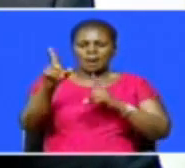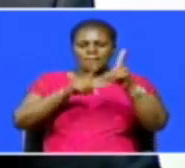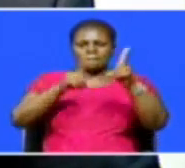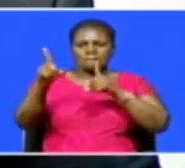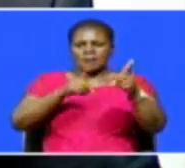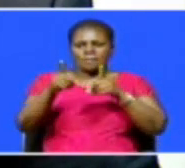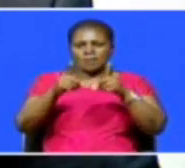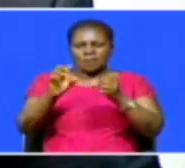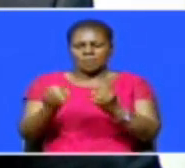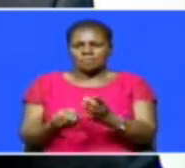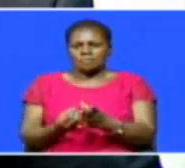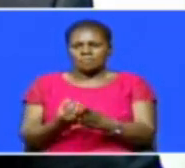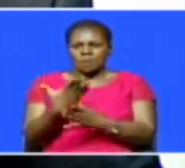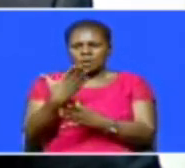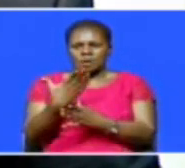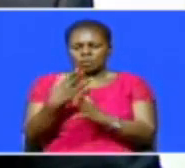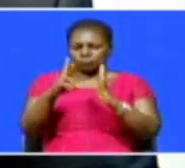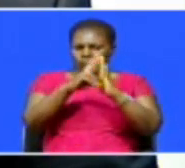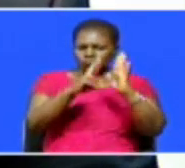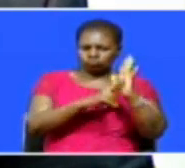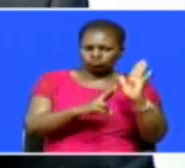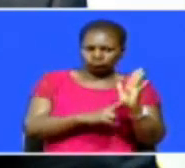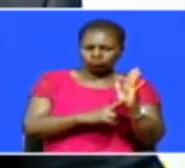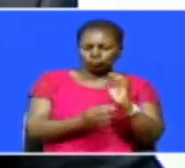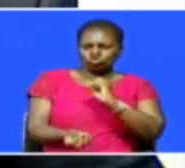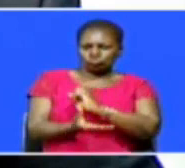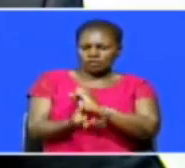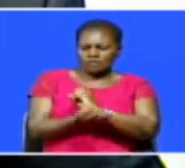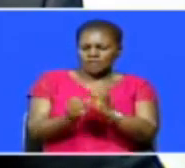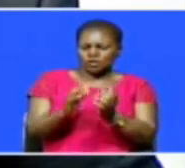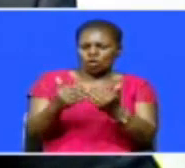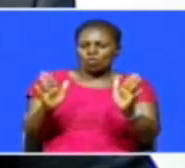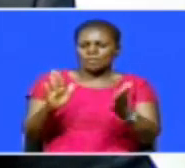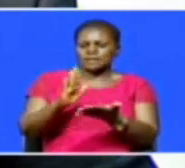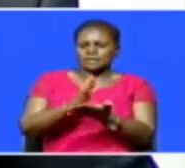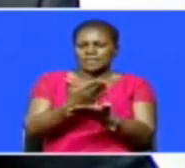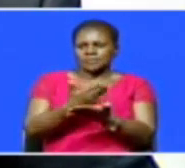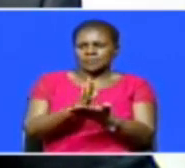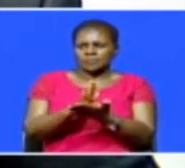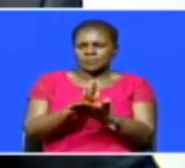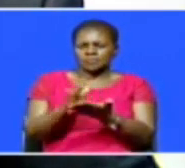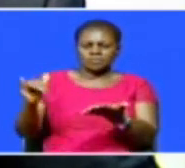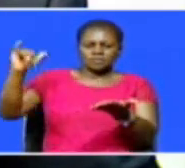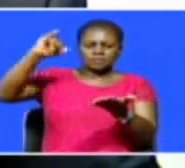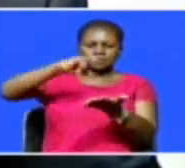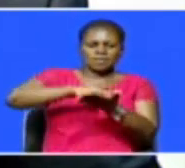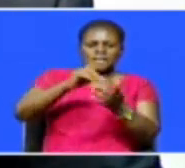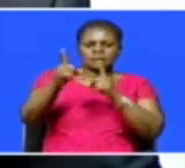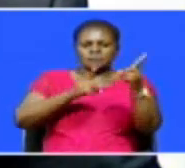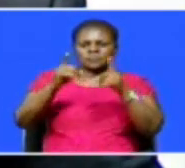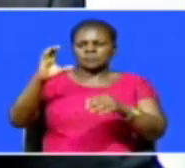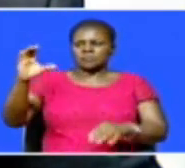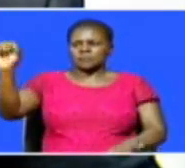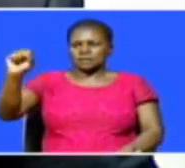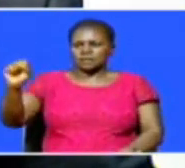stakeholders have developed a comprehensive protocol to guide the revival of the sector. Touring the Jombo Kenyatta International Airport, Transport Cabinet Secretary